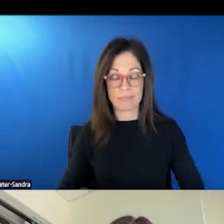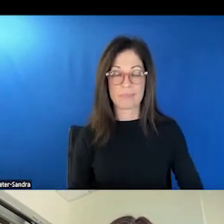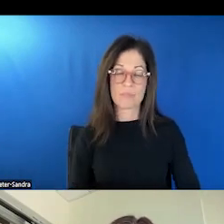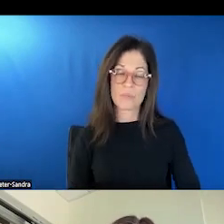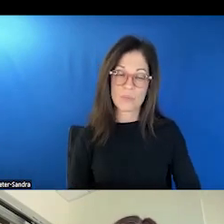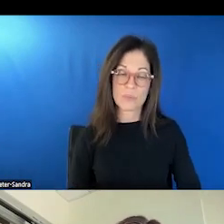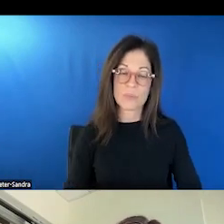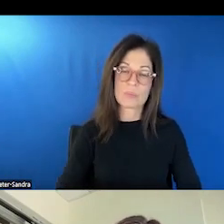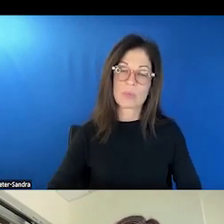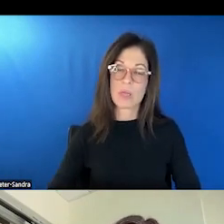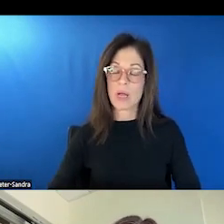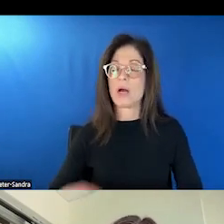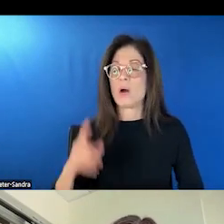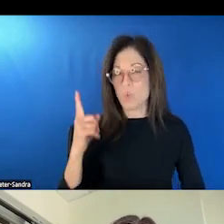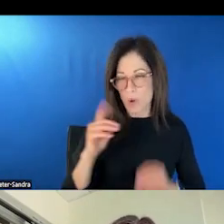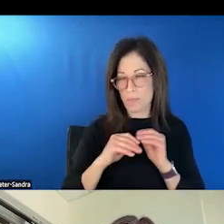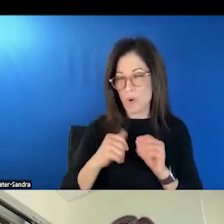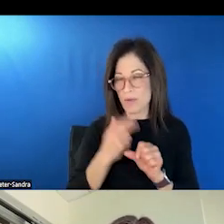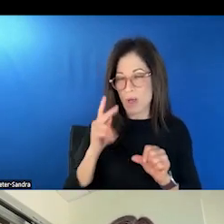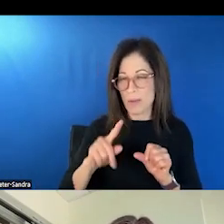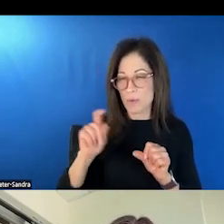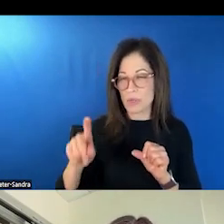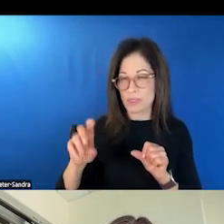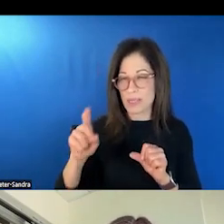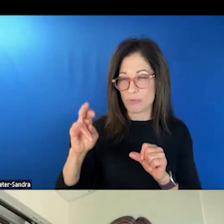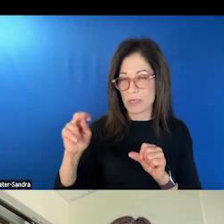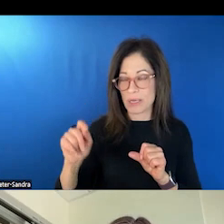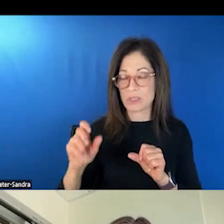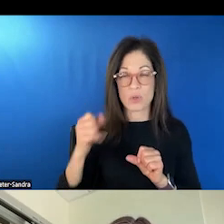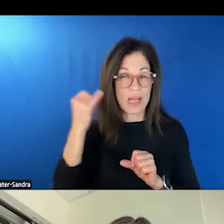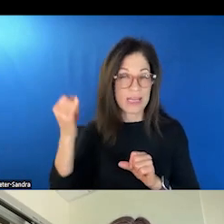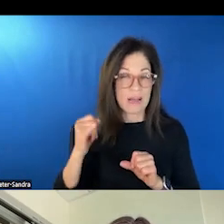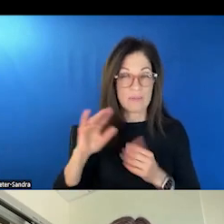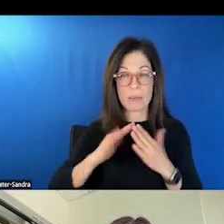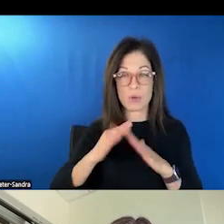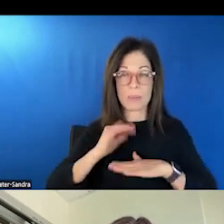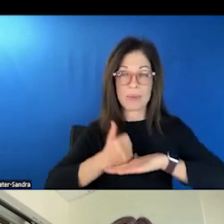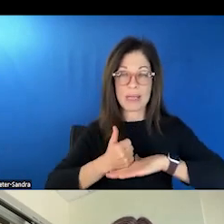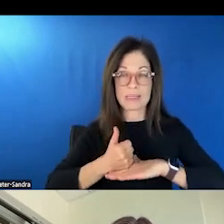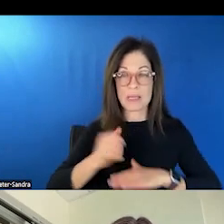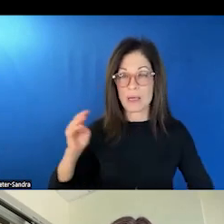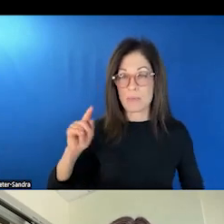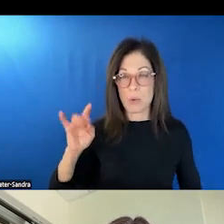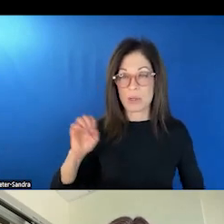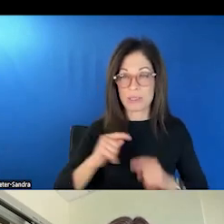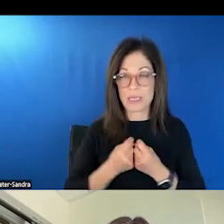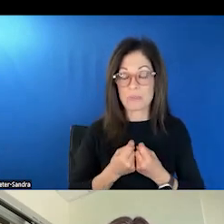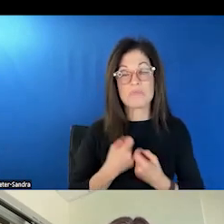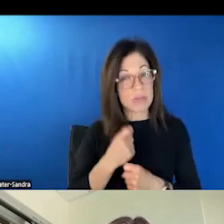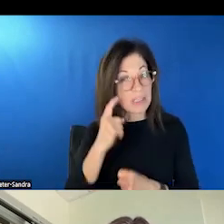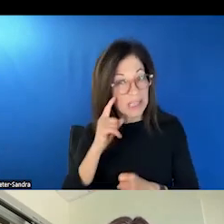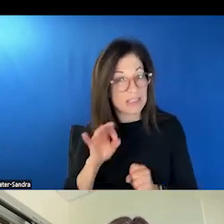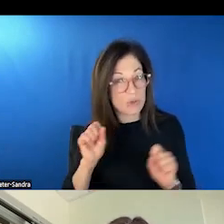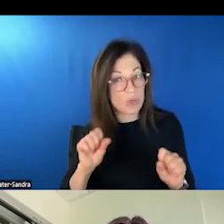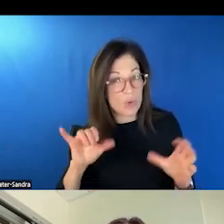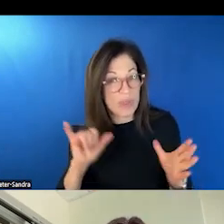Oh, Sabrina, one more follow-up question. So the idea of these community-based mobile teams makes perfect sense if you have that capacity, but most